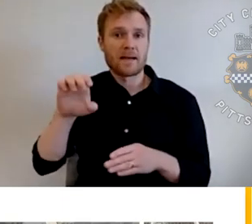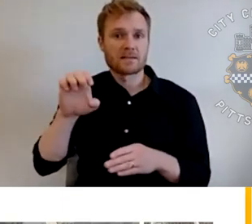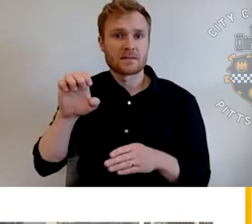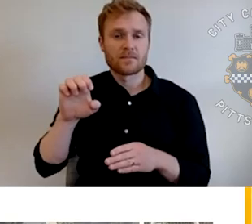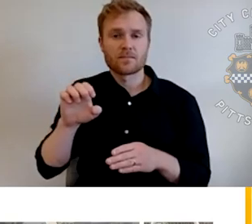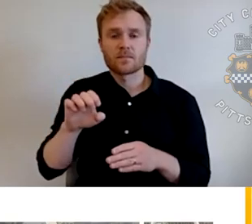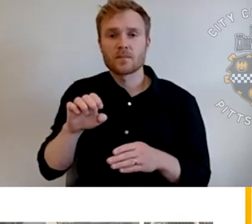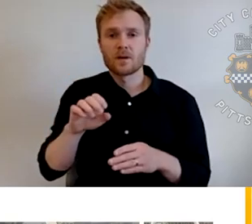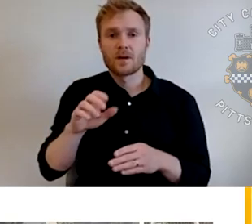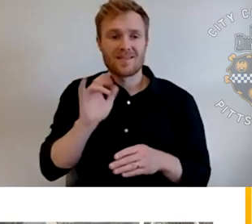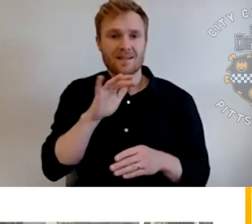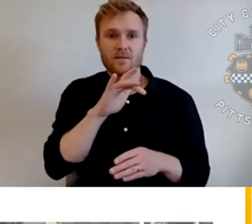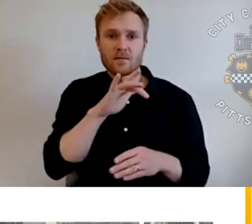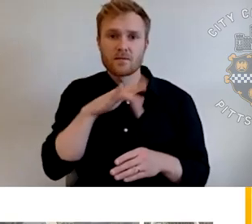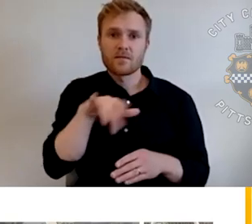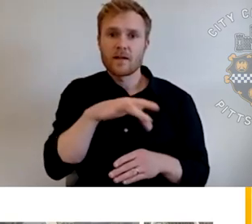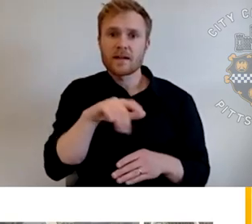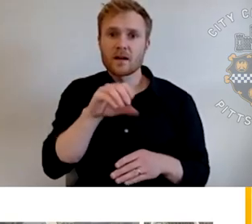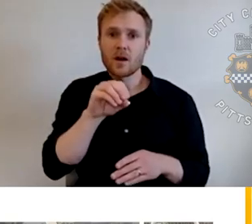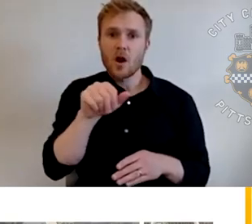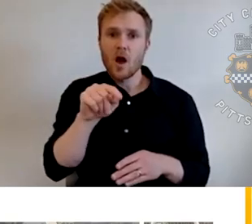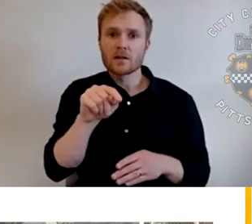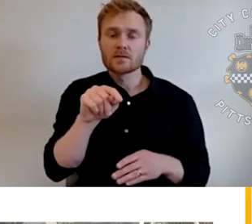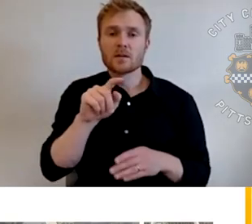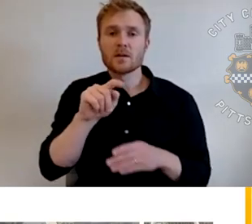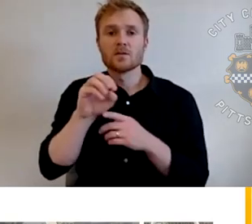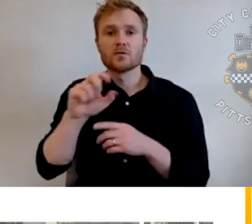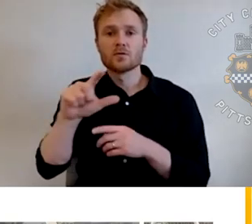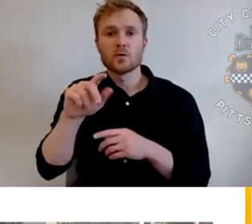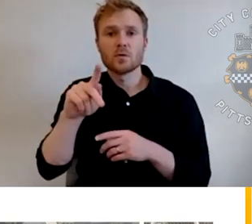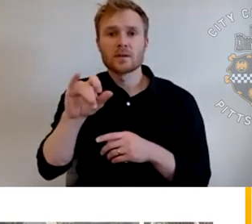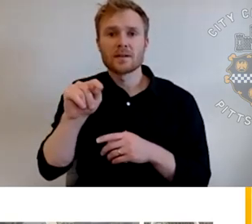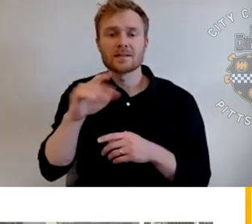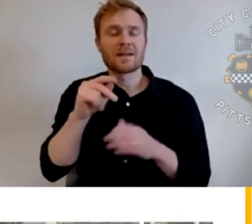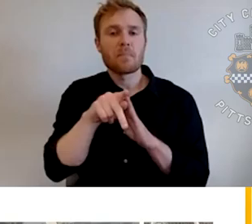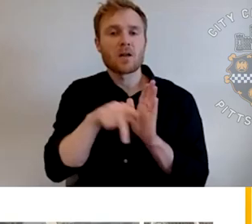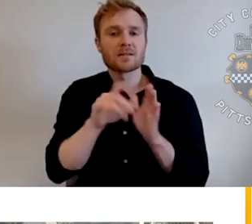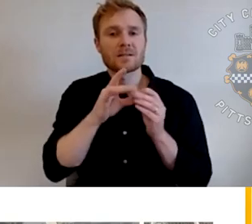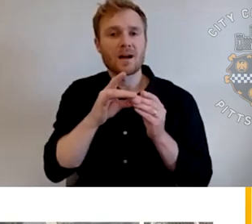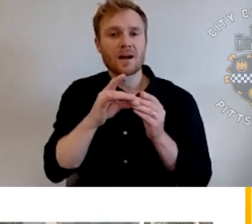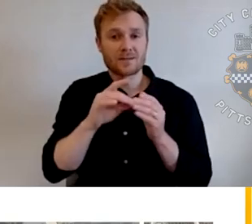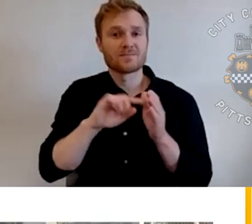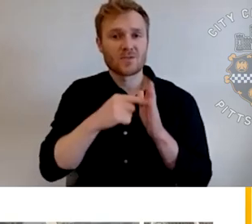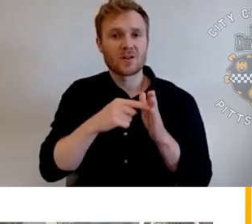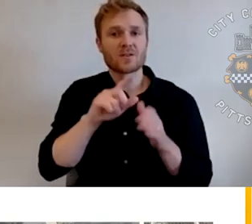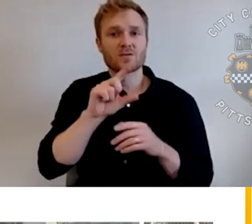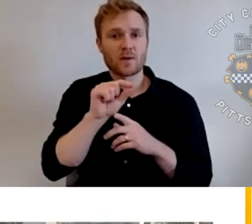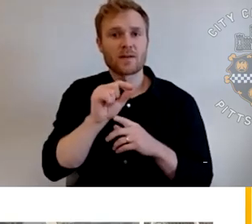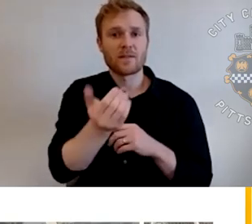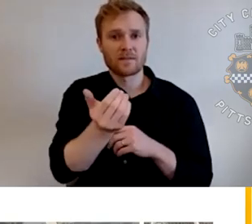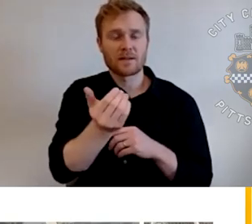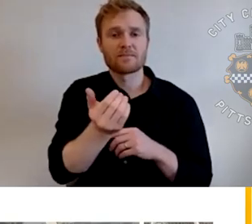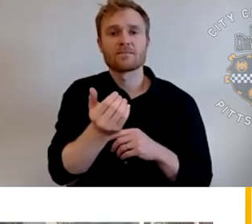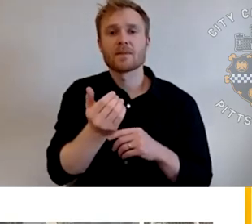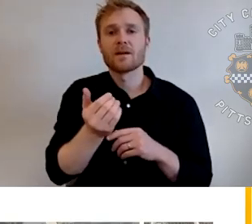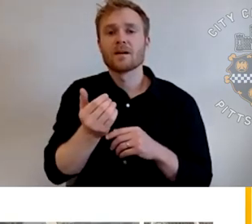vacant lot toolkit and policy guide was completed in 2015. And from that, um, our ordinance was changed